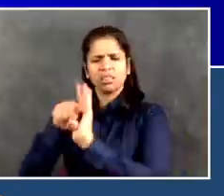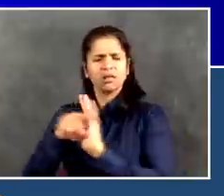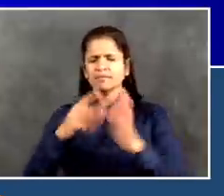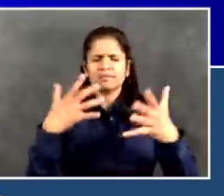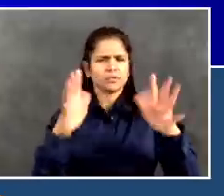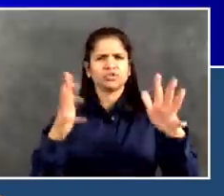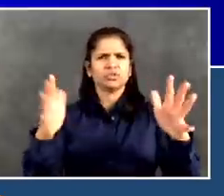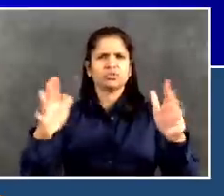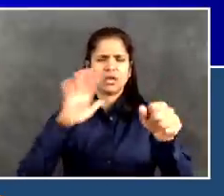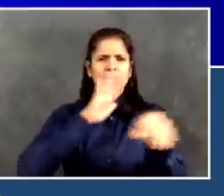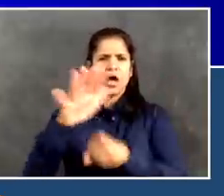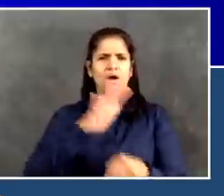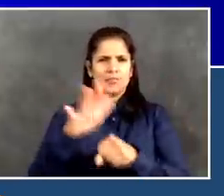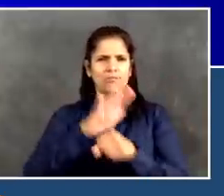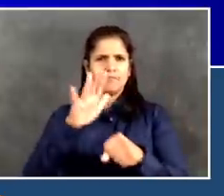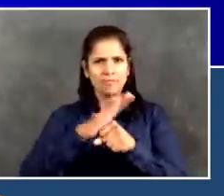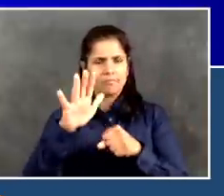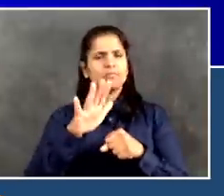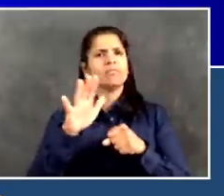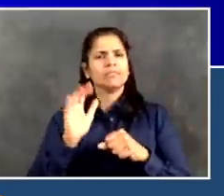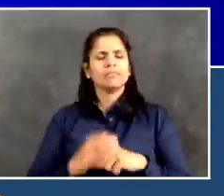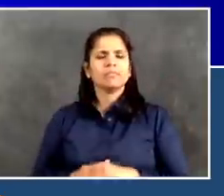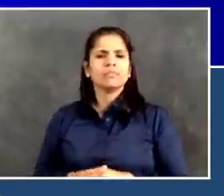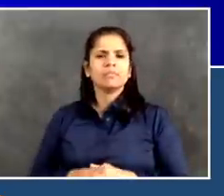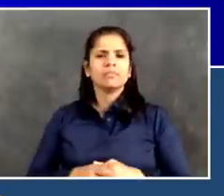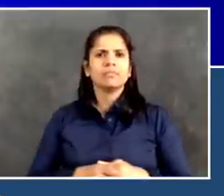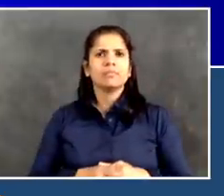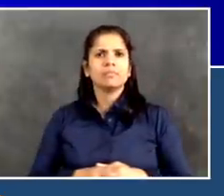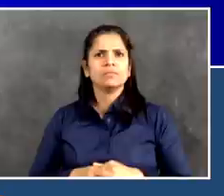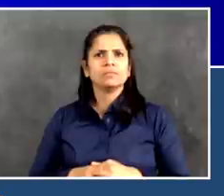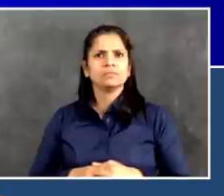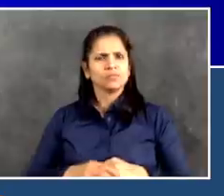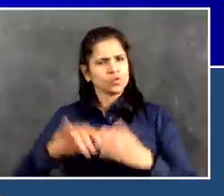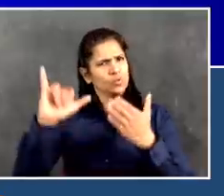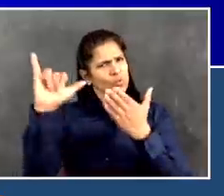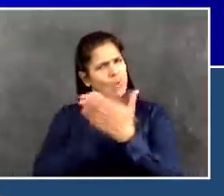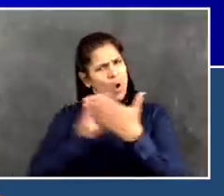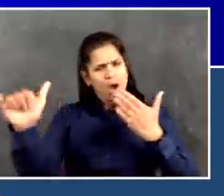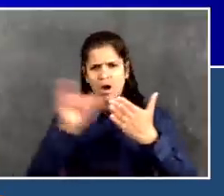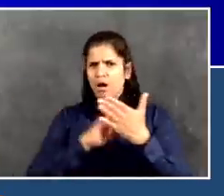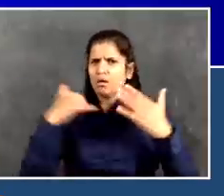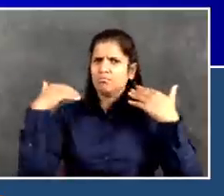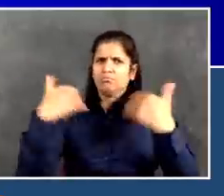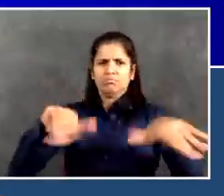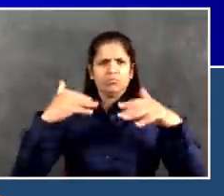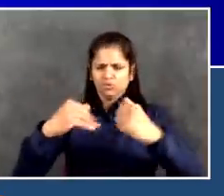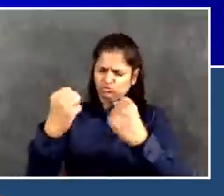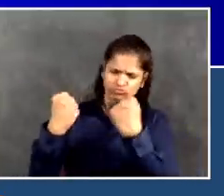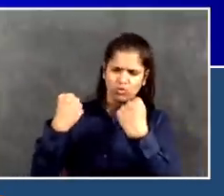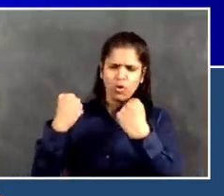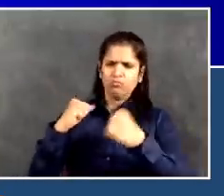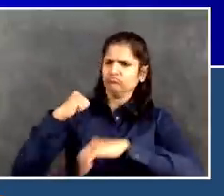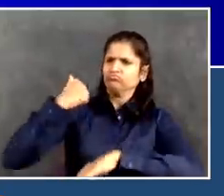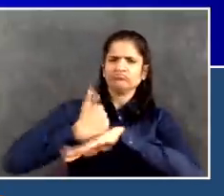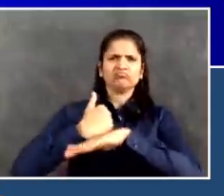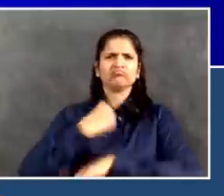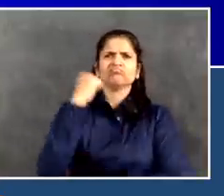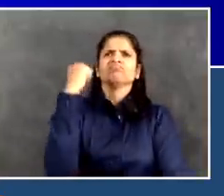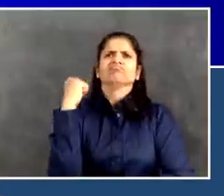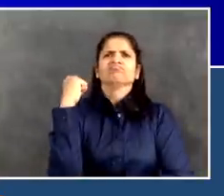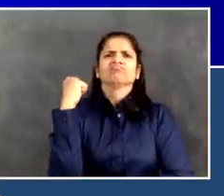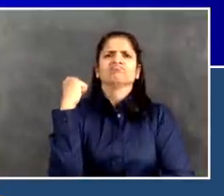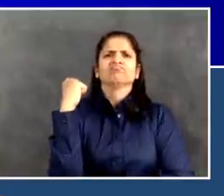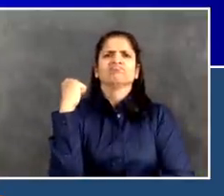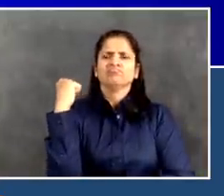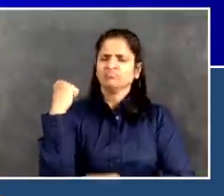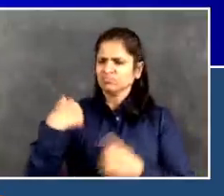And New Yorkers are made of something very strong, very powerful. We come back and then we find a way to do something